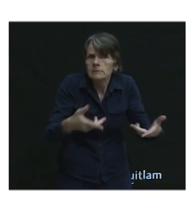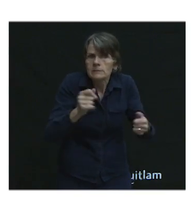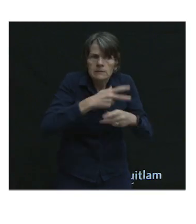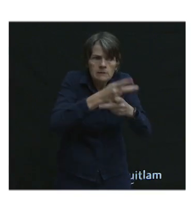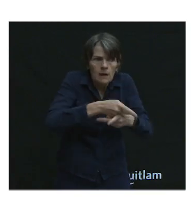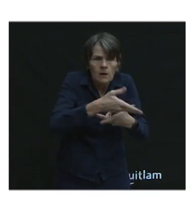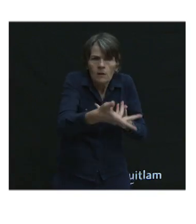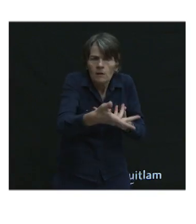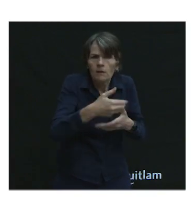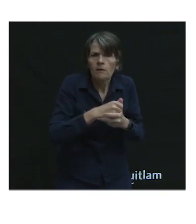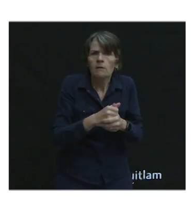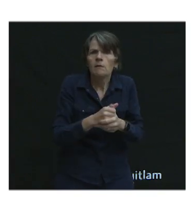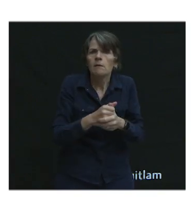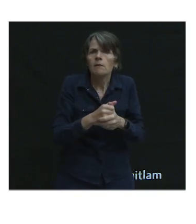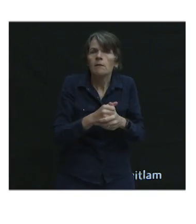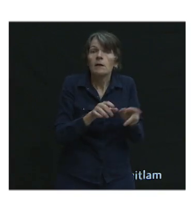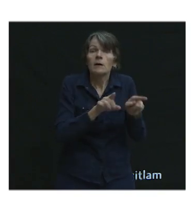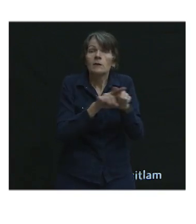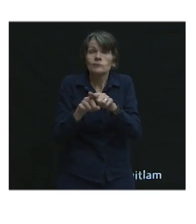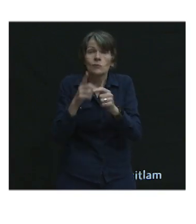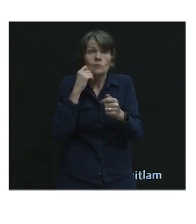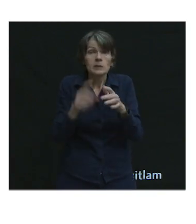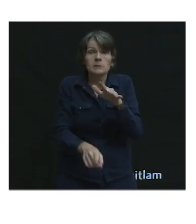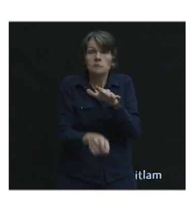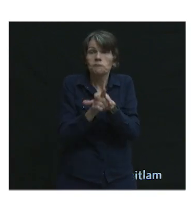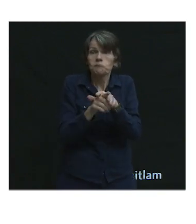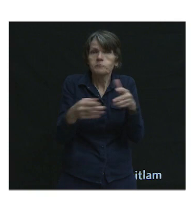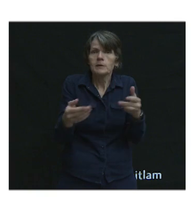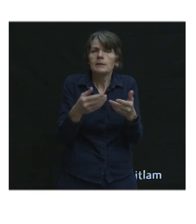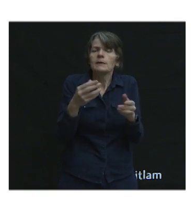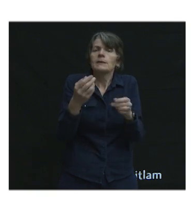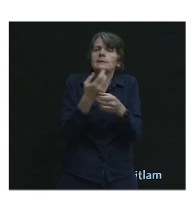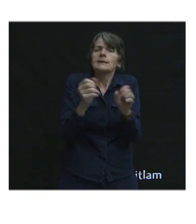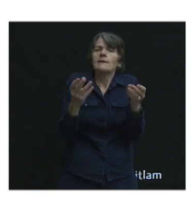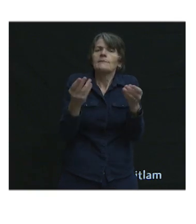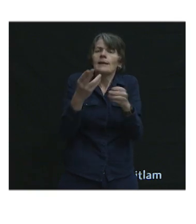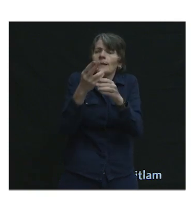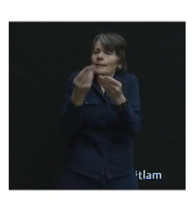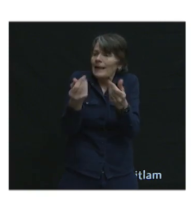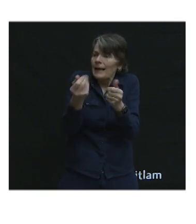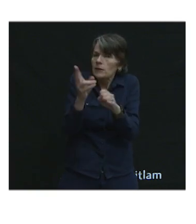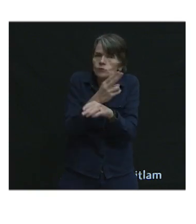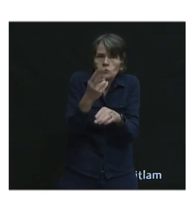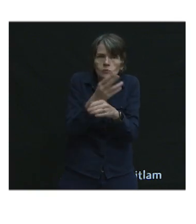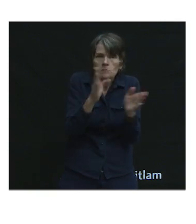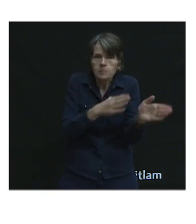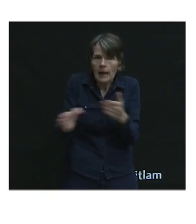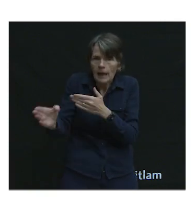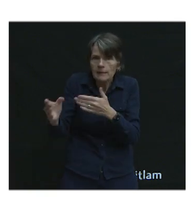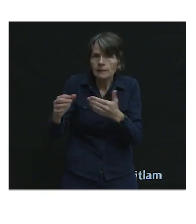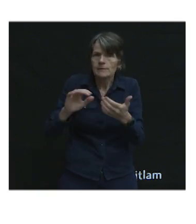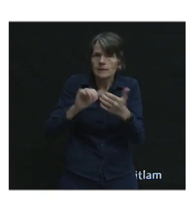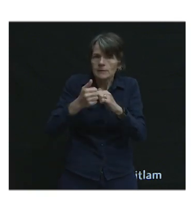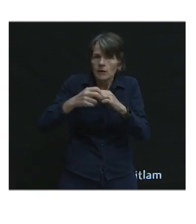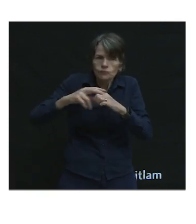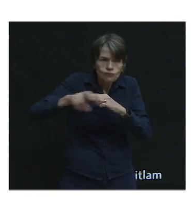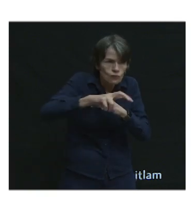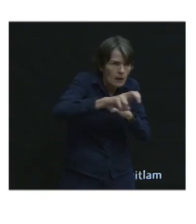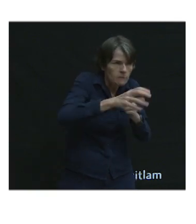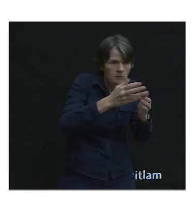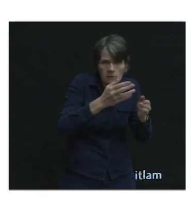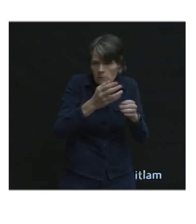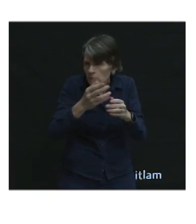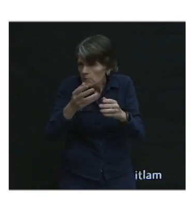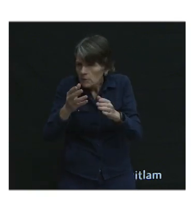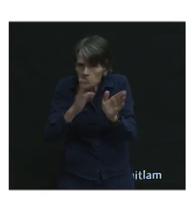care. And one that's recently emerged is safe land use planning. And that's about travel planning and the other speakers have talked a lot about this and